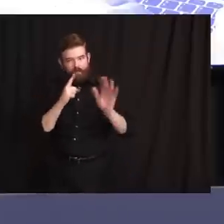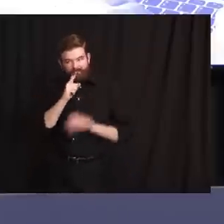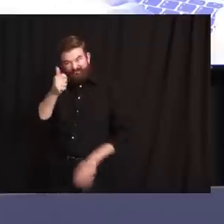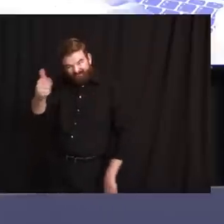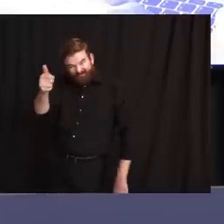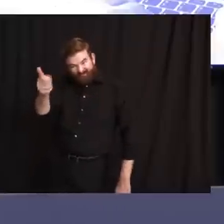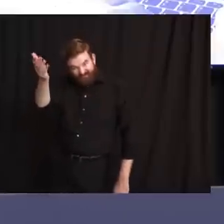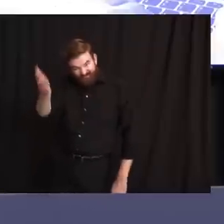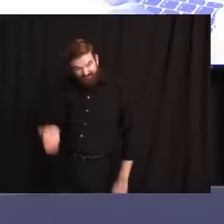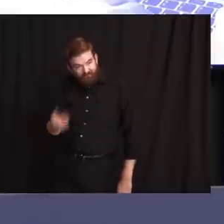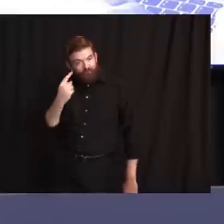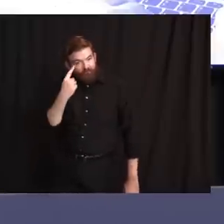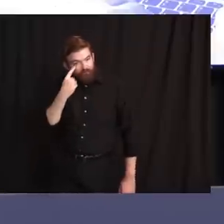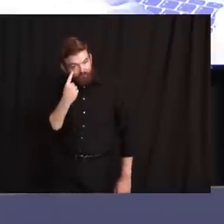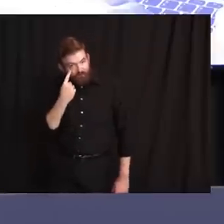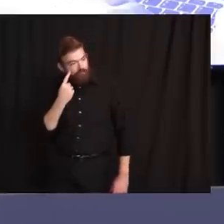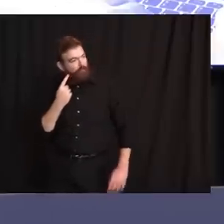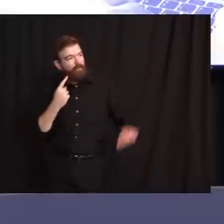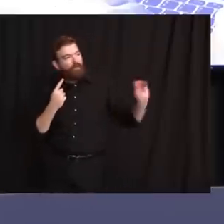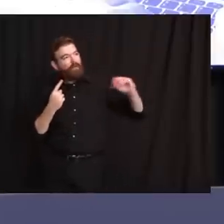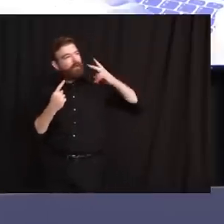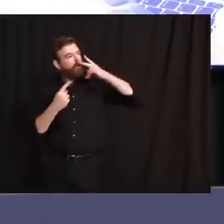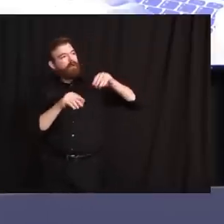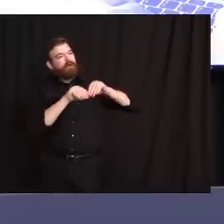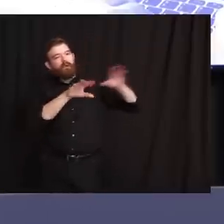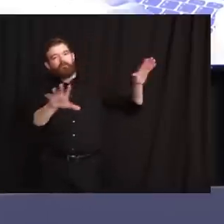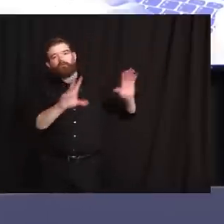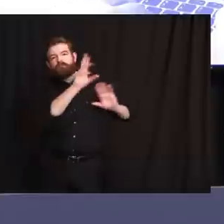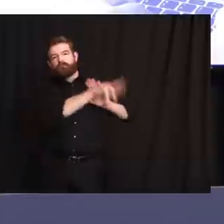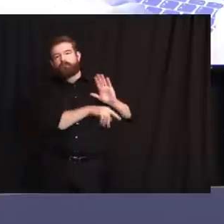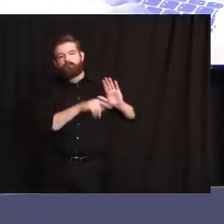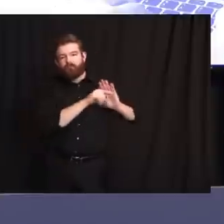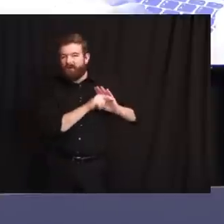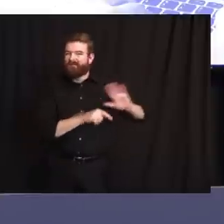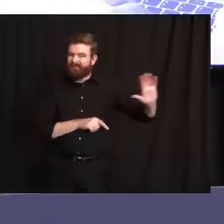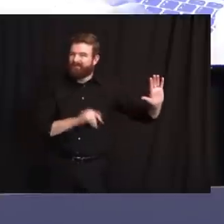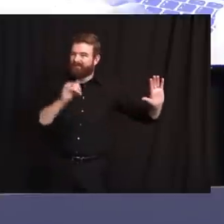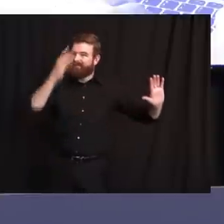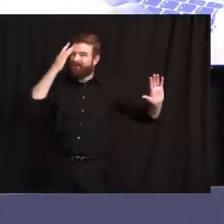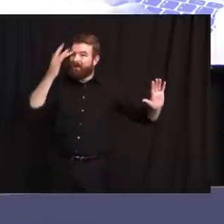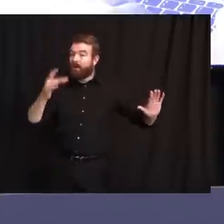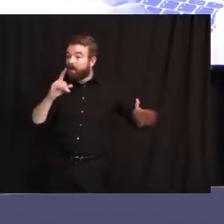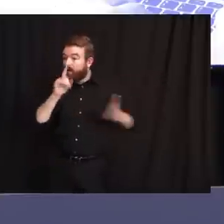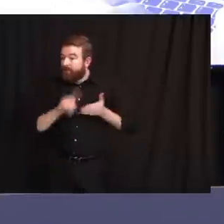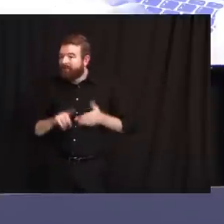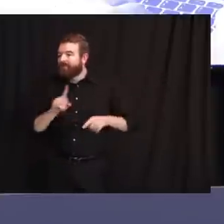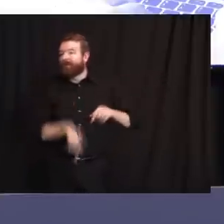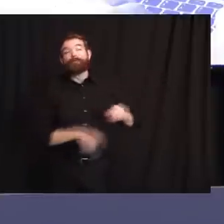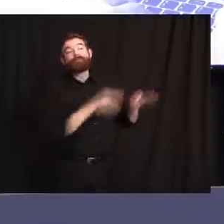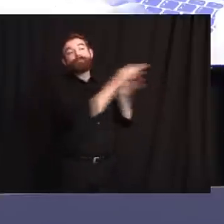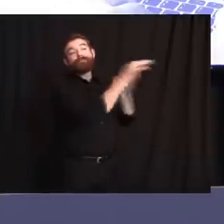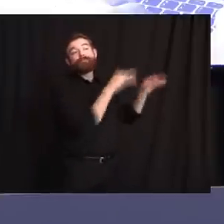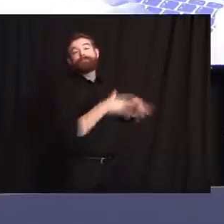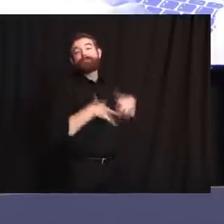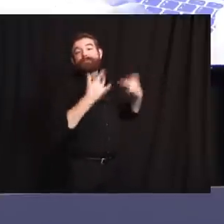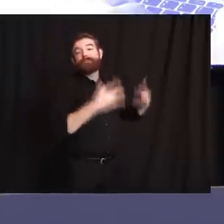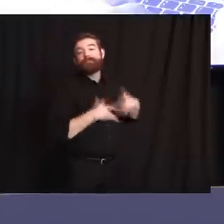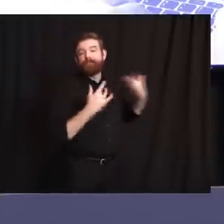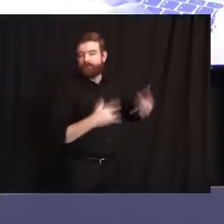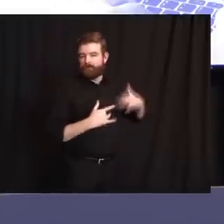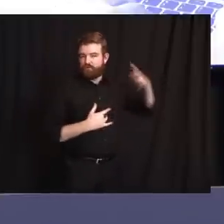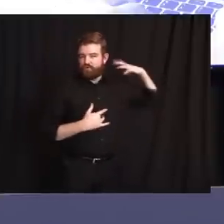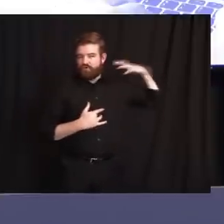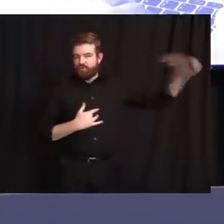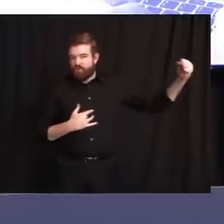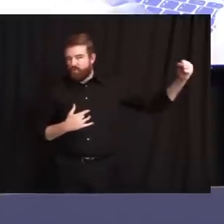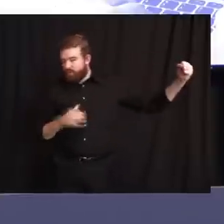to, to be quiet. We need to do our jobs, do the interviews we need to do and the follow-up we need to do. But I understand that there's a need for